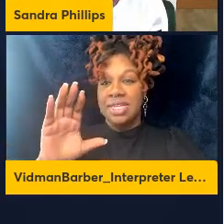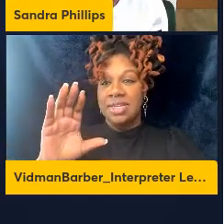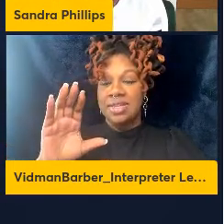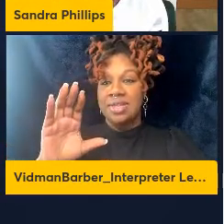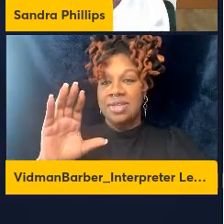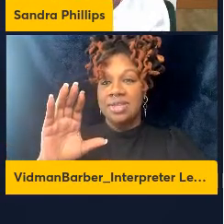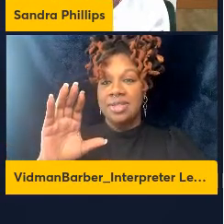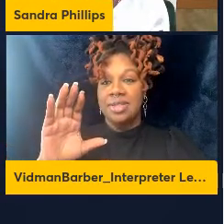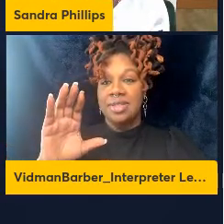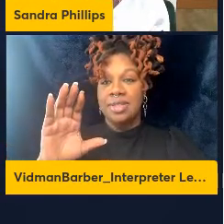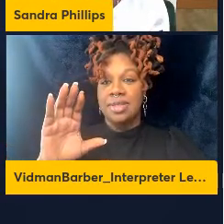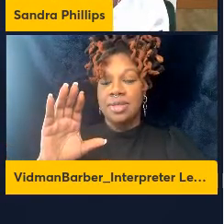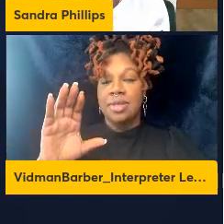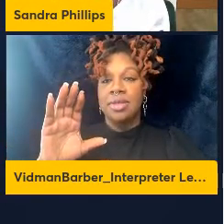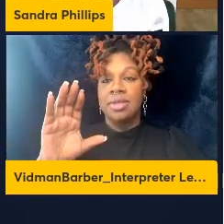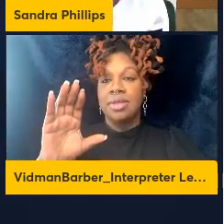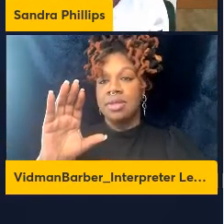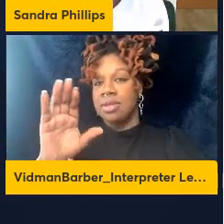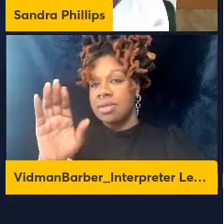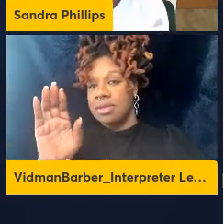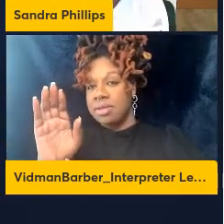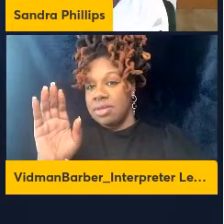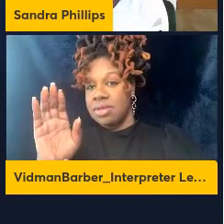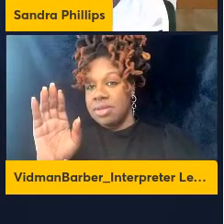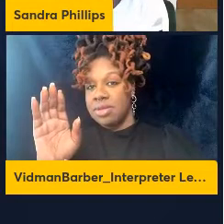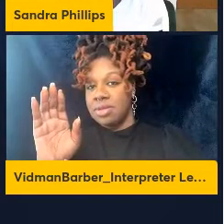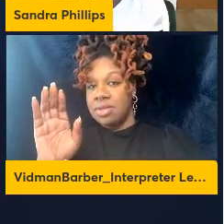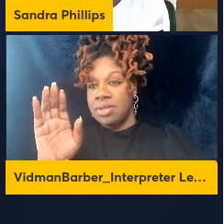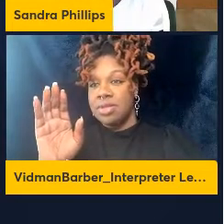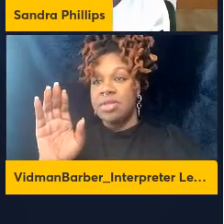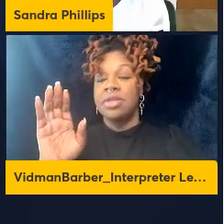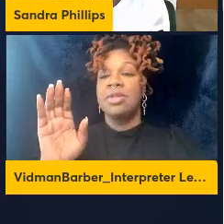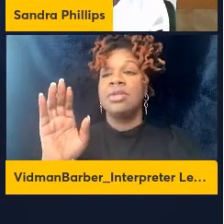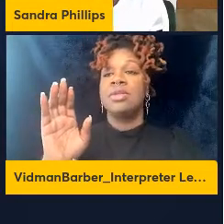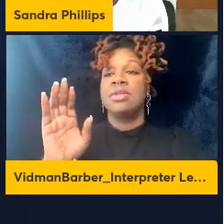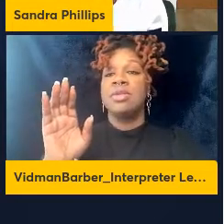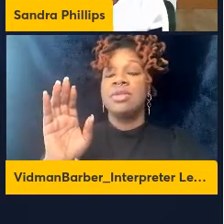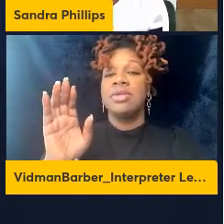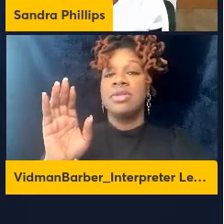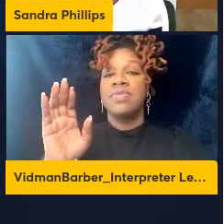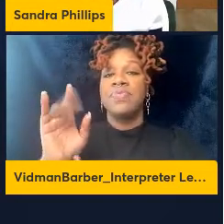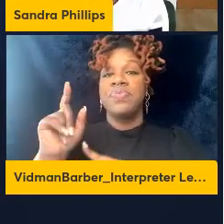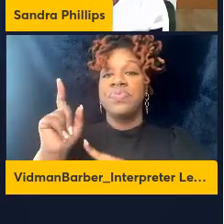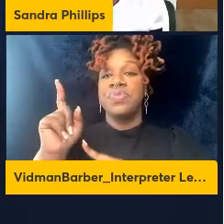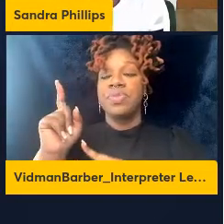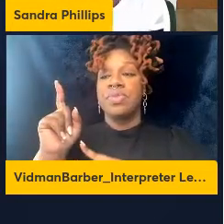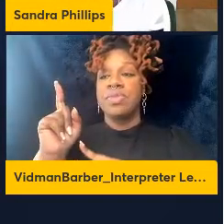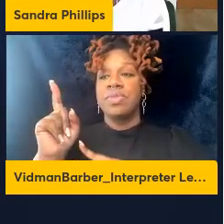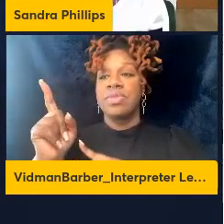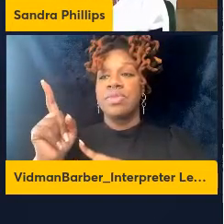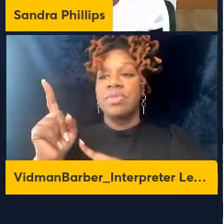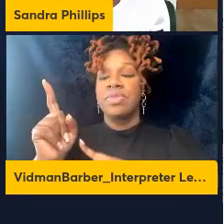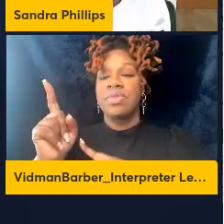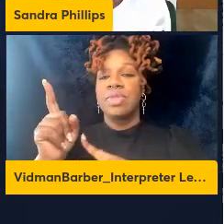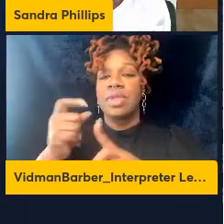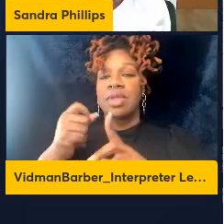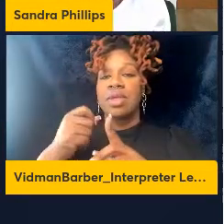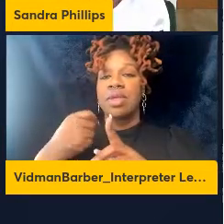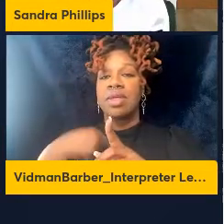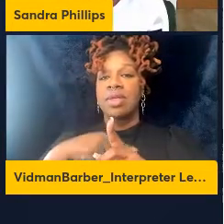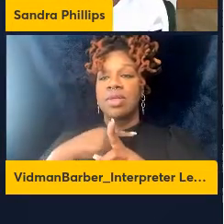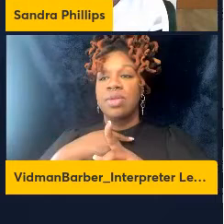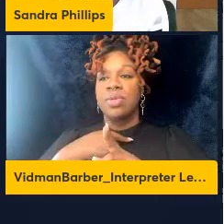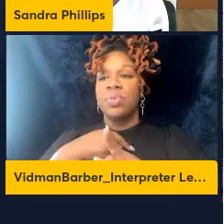with an anti-PD-1 antibody, nivolumab, actually. And this is based on the preliminary data that I'll